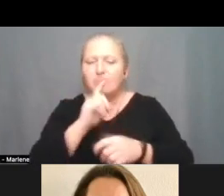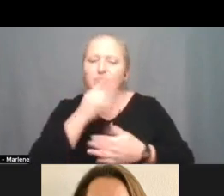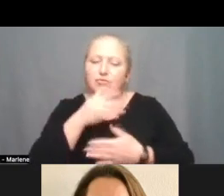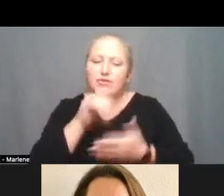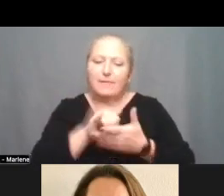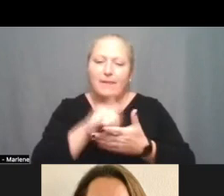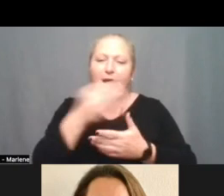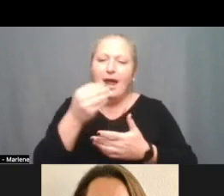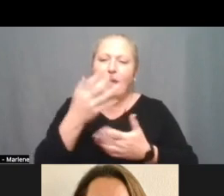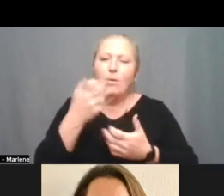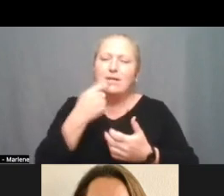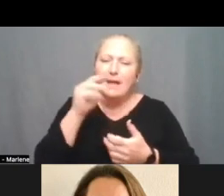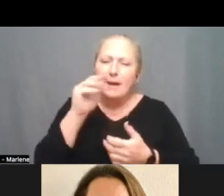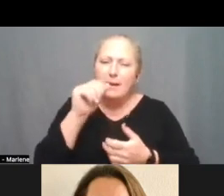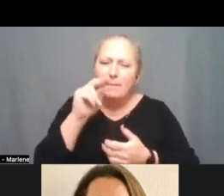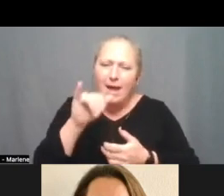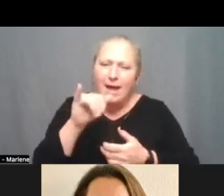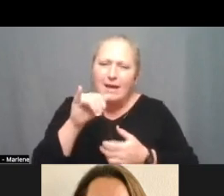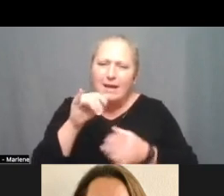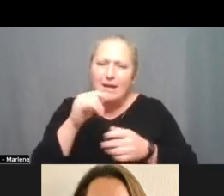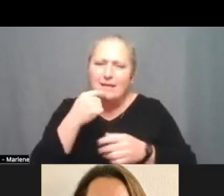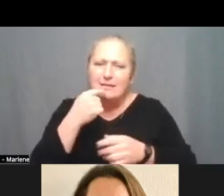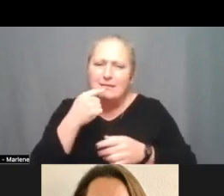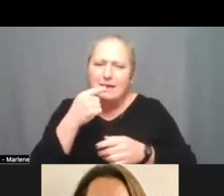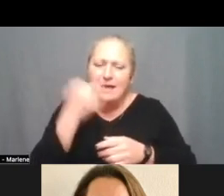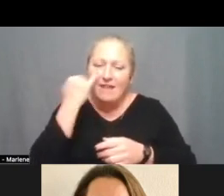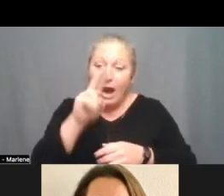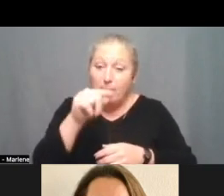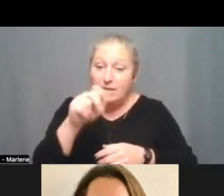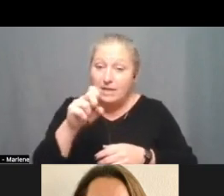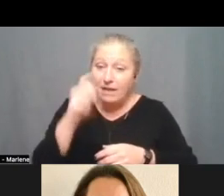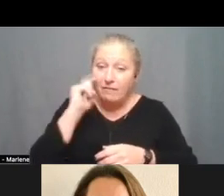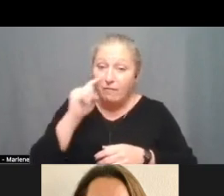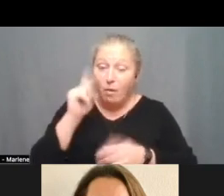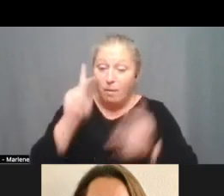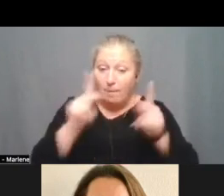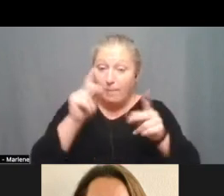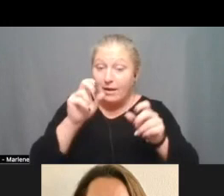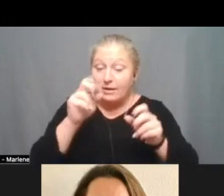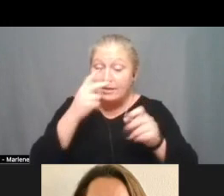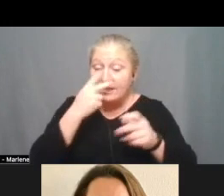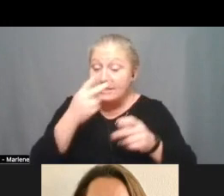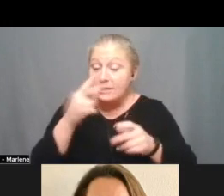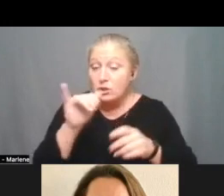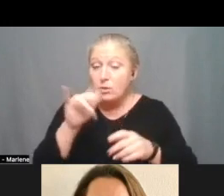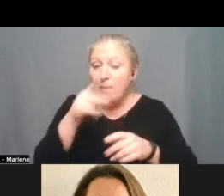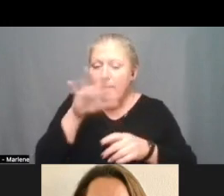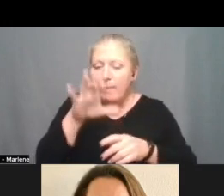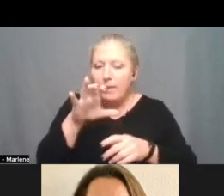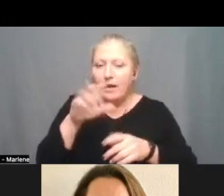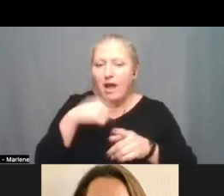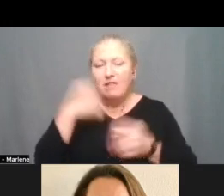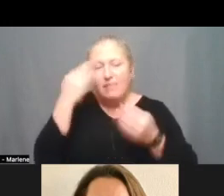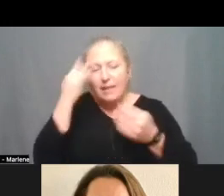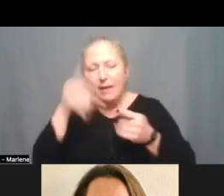um randy mentioned if we could update this for the public as well i think that would be helpful and then it started i started thinking of something that's probably